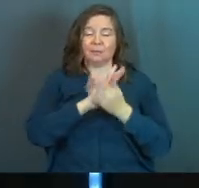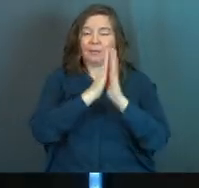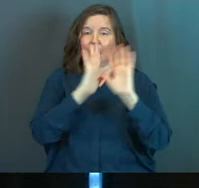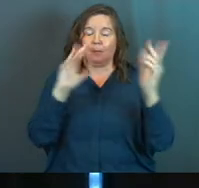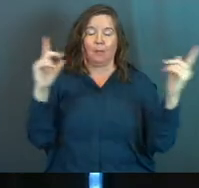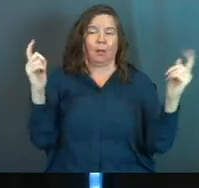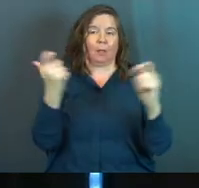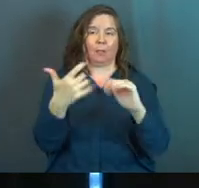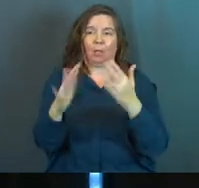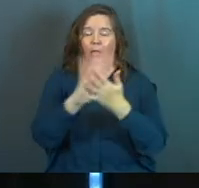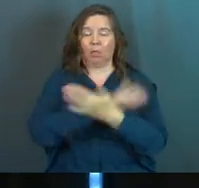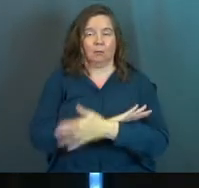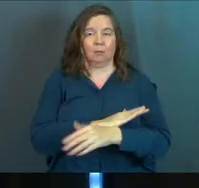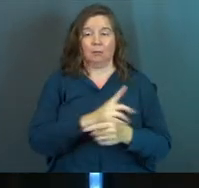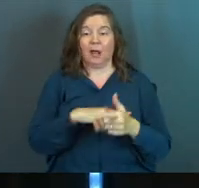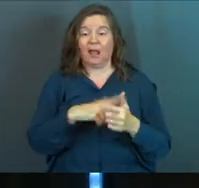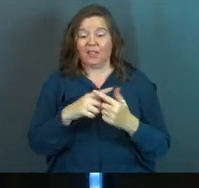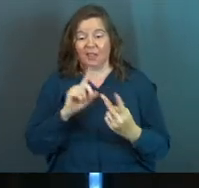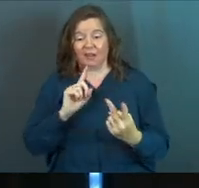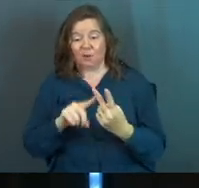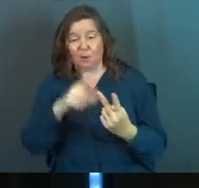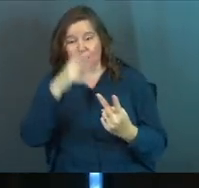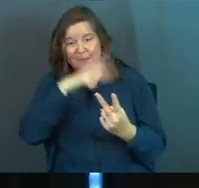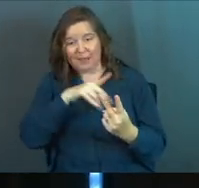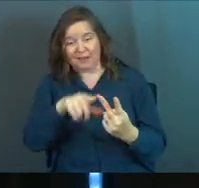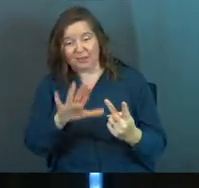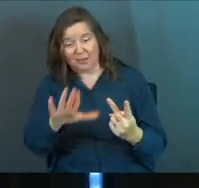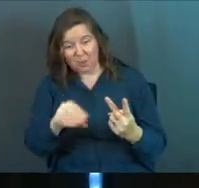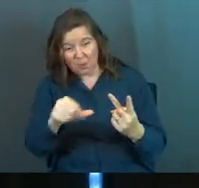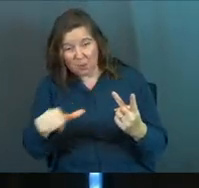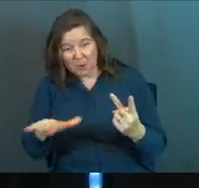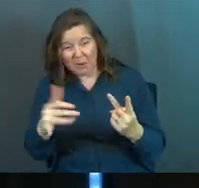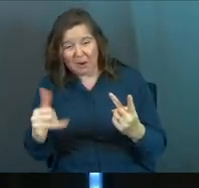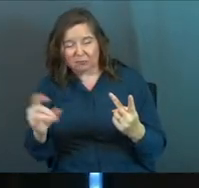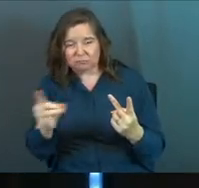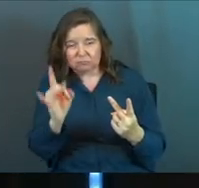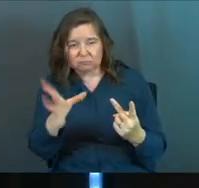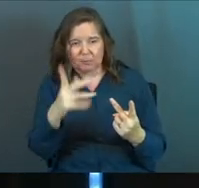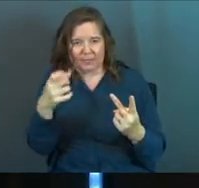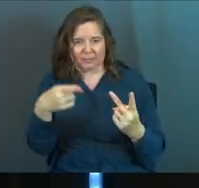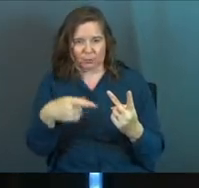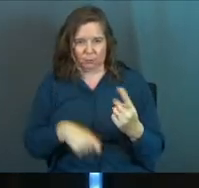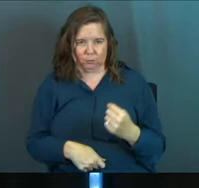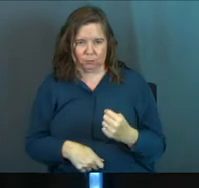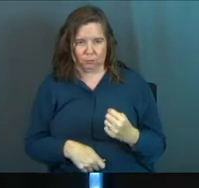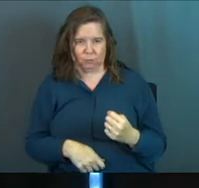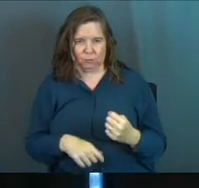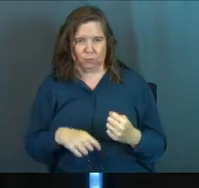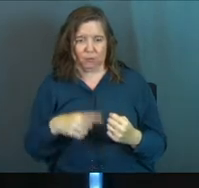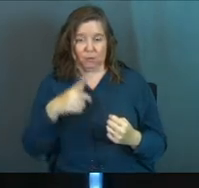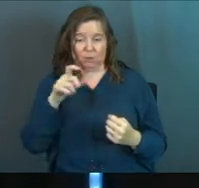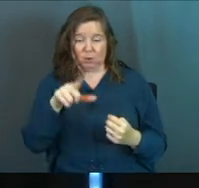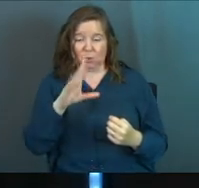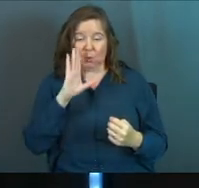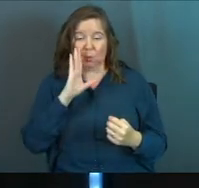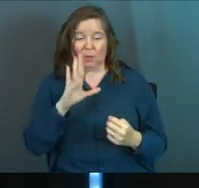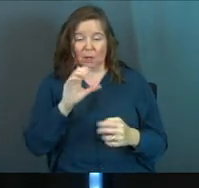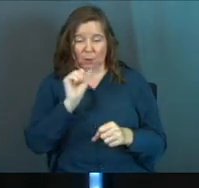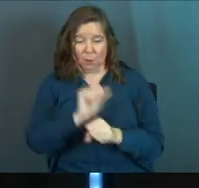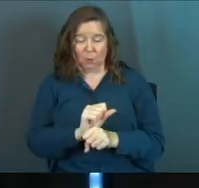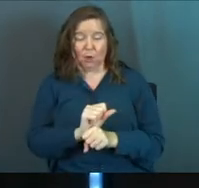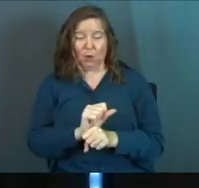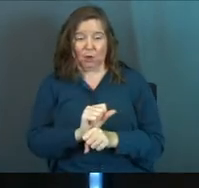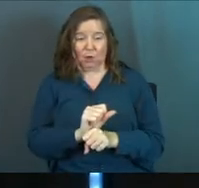complicated. Then he comes to the man and said, cursed is the ground because of you. Cursed is the ground. And you're going to